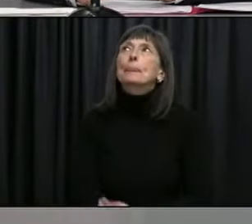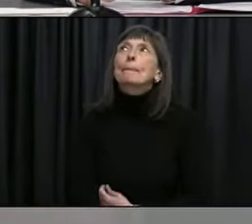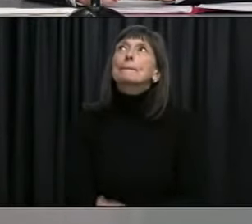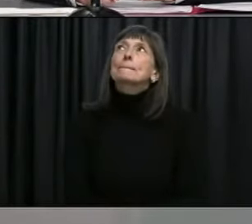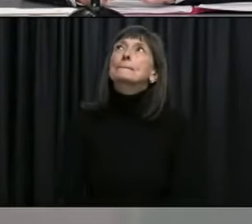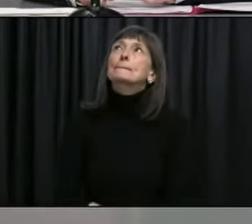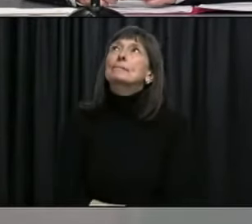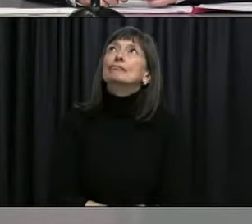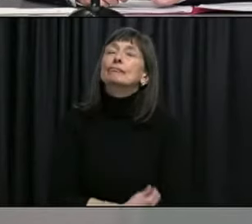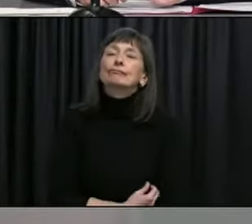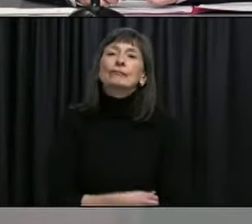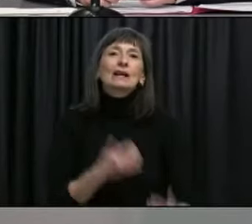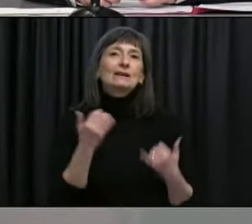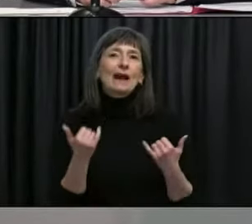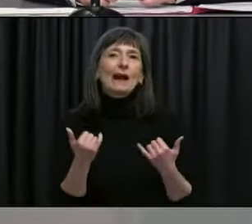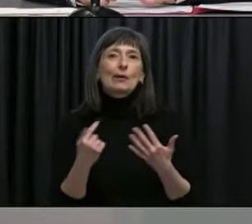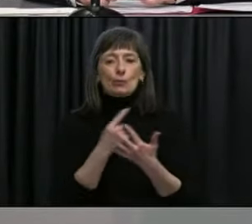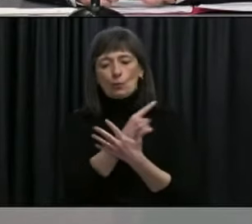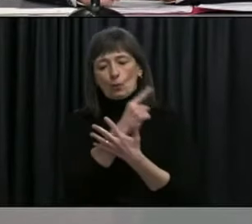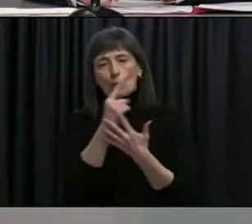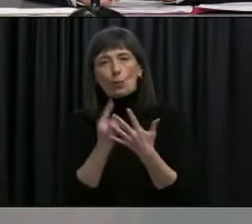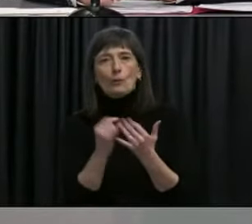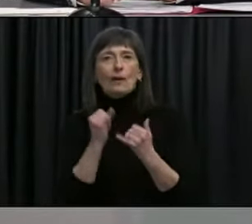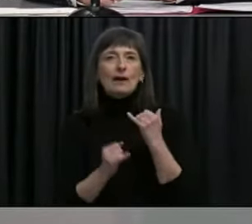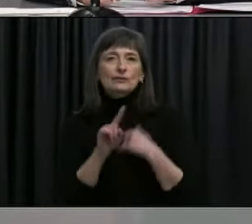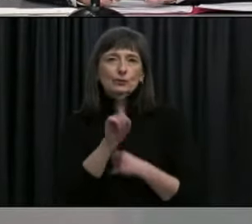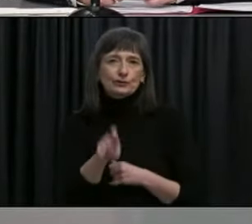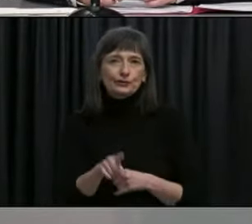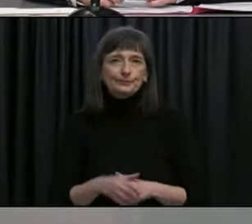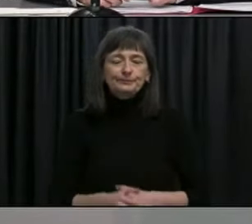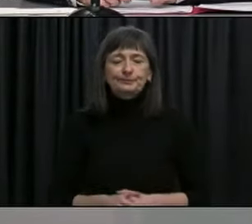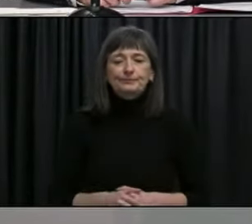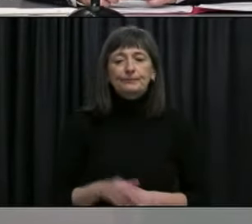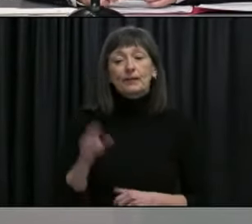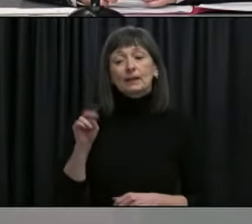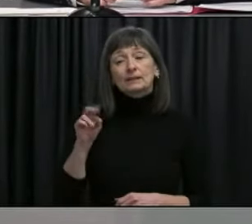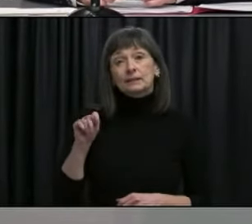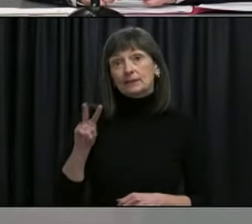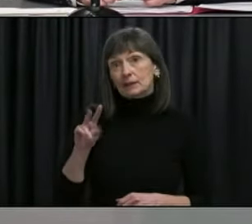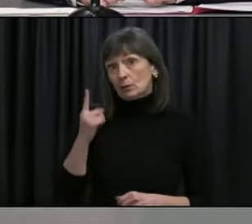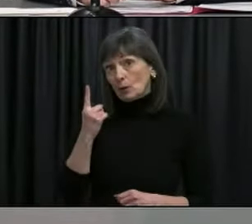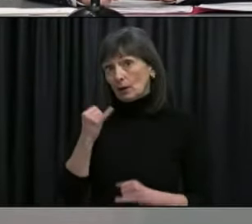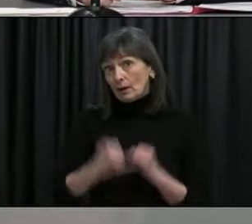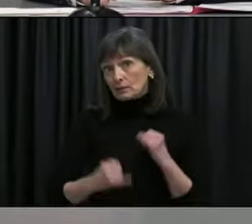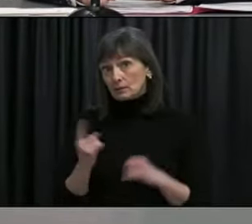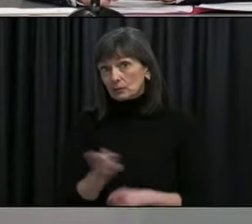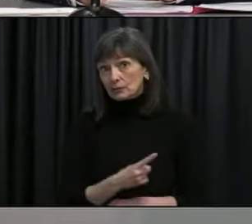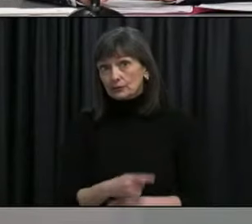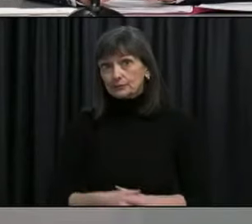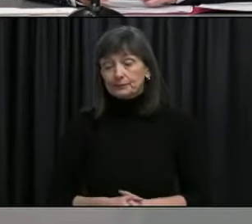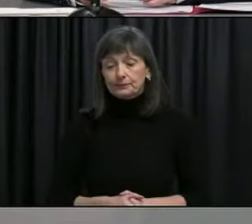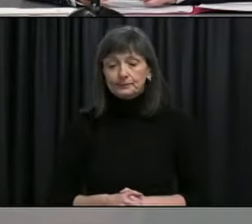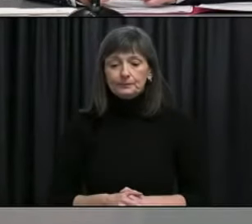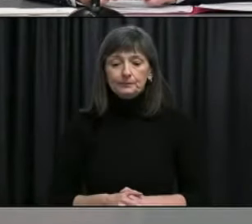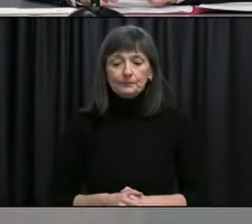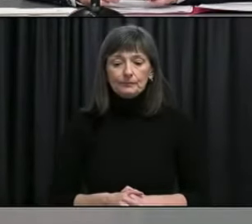i will now go back through each reporter to see if you have one final question kellyanne roberts with ntv do you have a final question